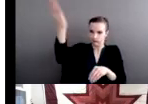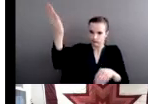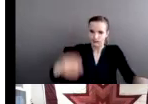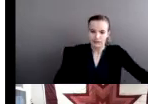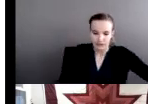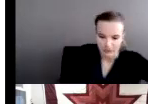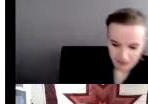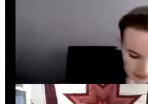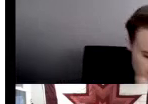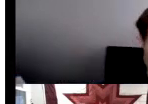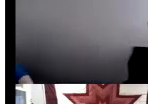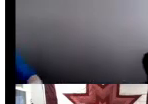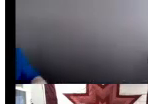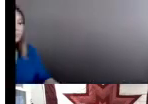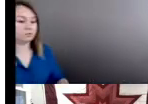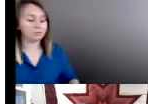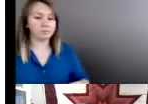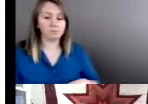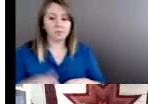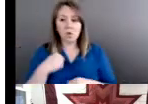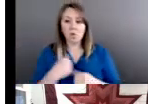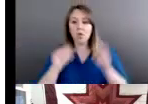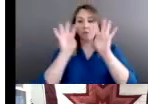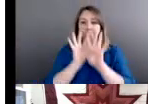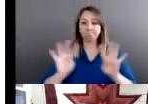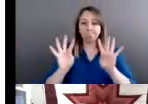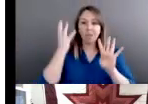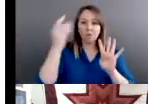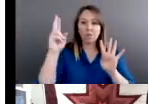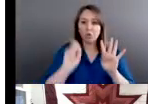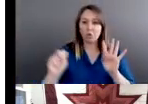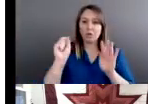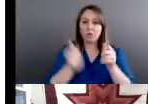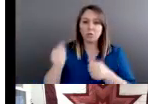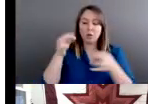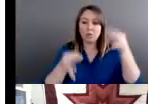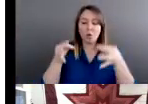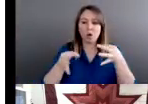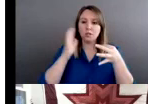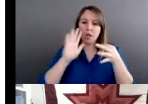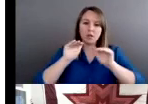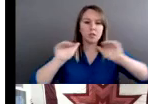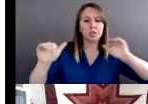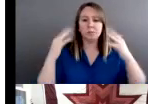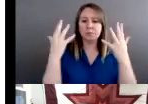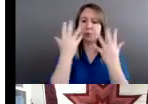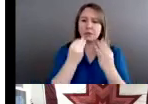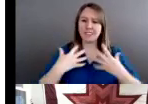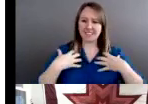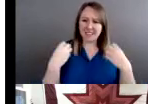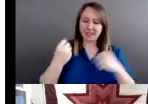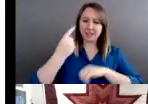it was a very healing, wonderful day. was one of those beautiful days in December. was, you know, jacket weather,